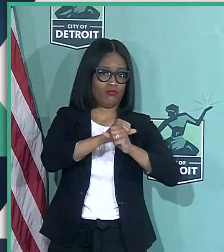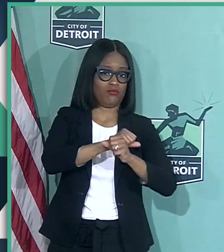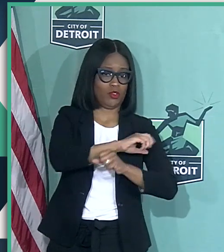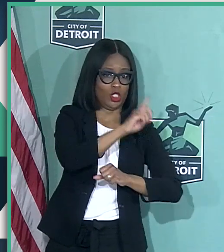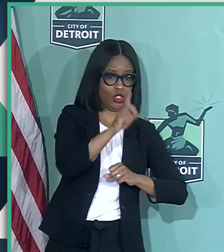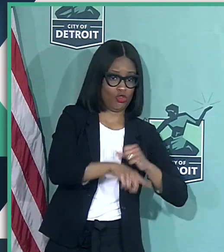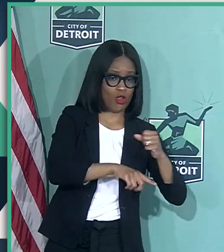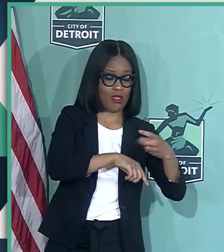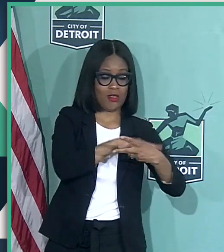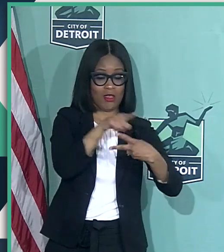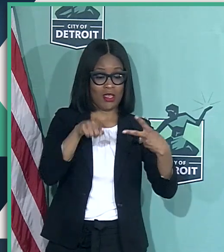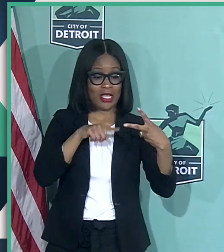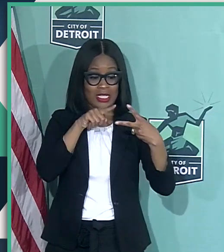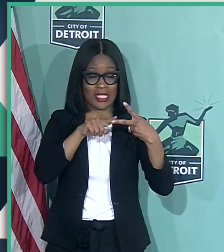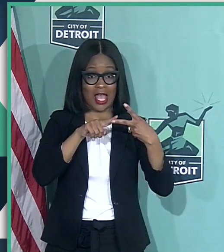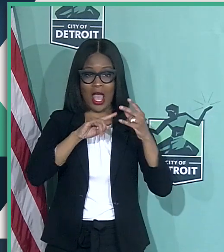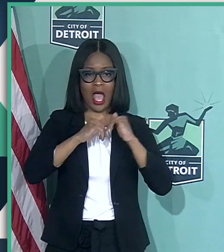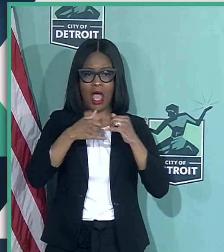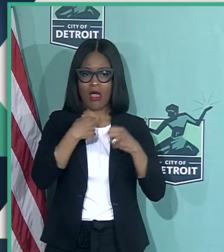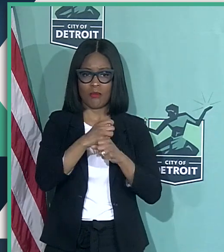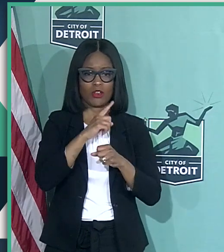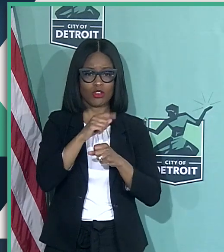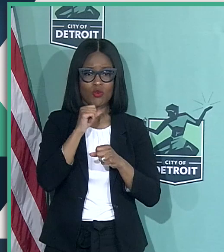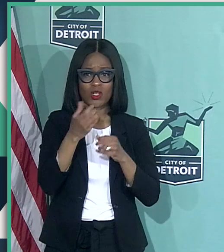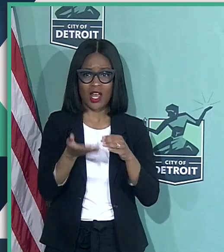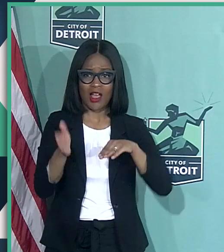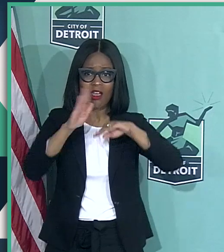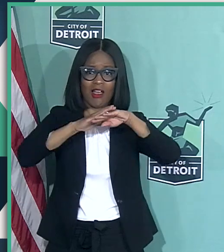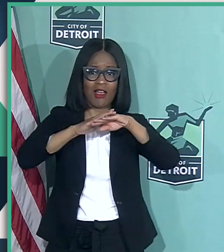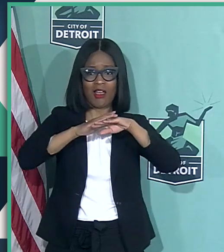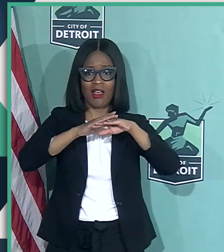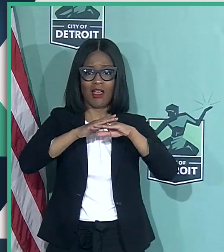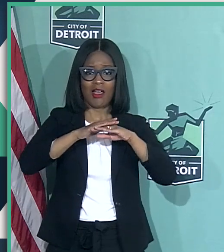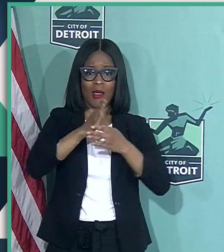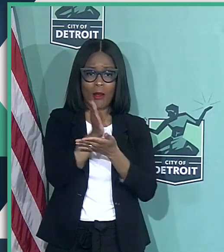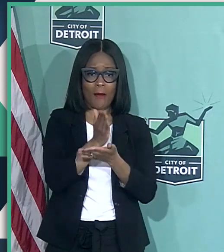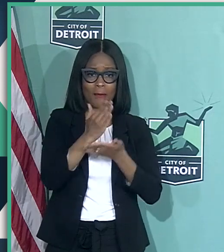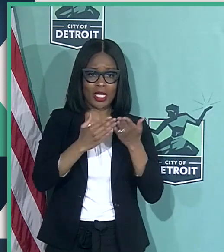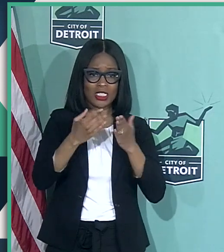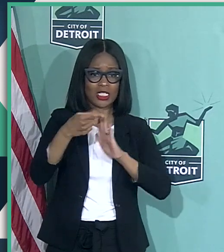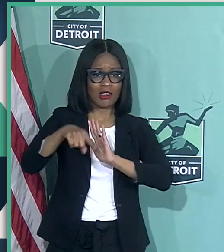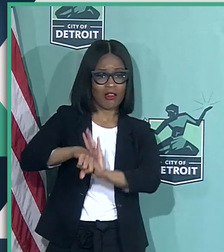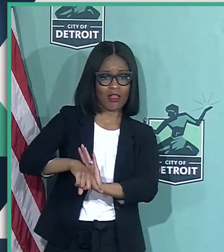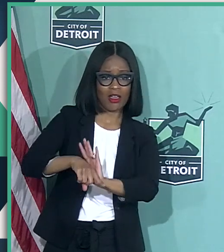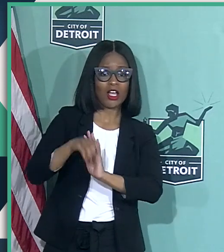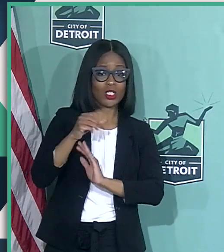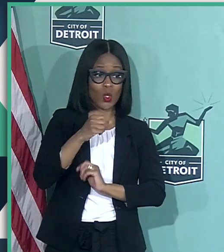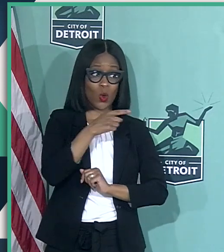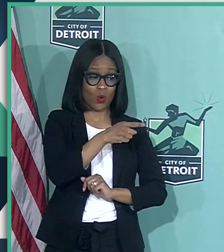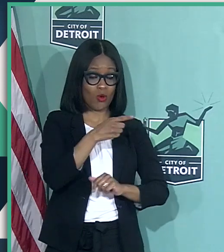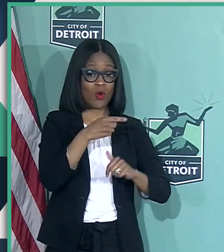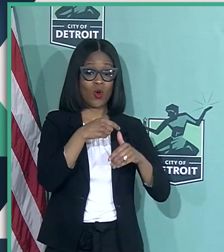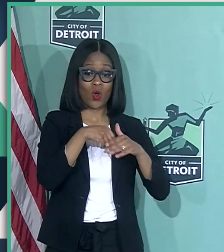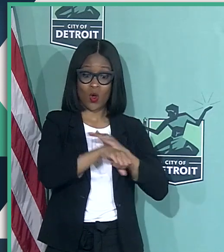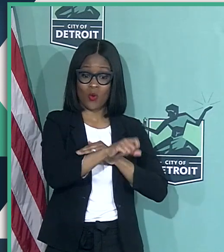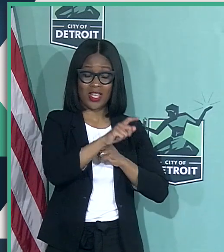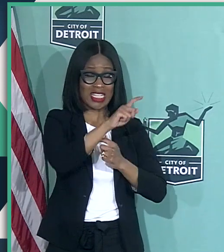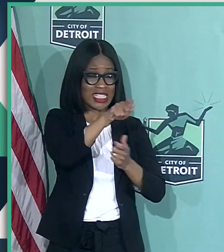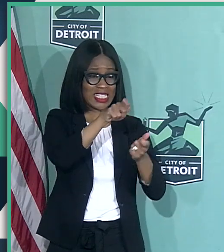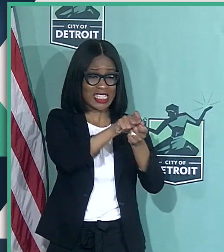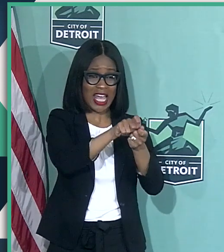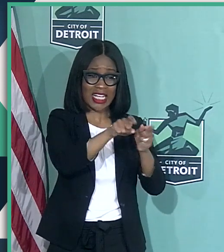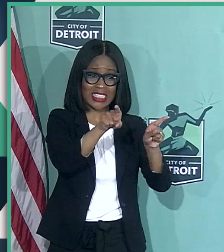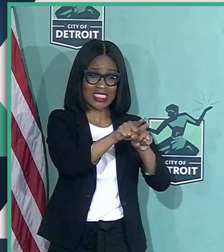Second is how do we make sure we don't increase the budget deficit? And so Conrad Mallet is going in at the exact same